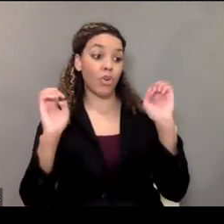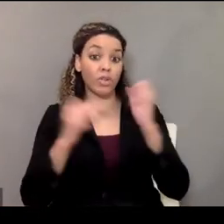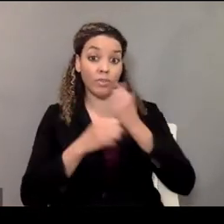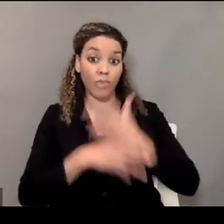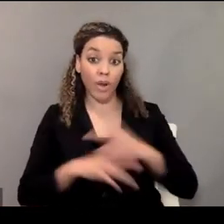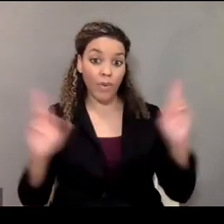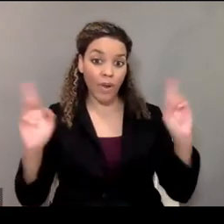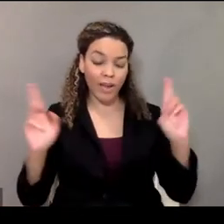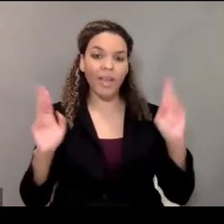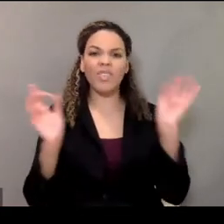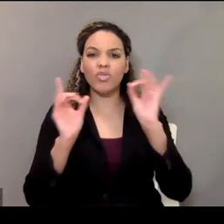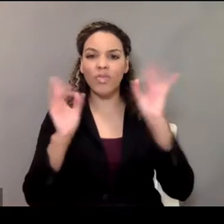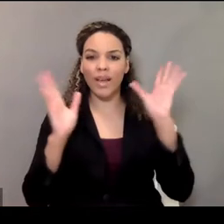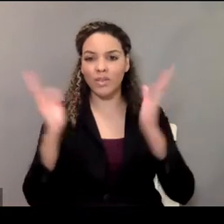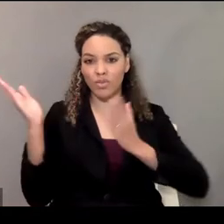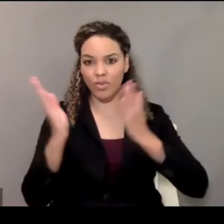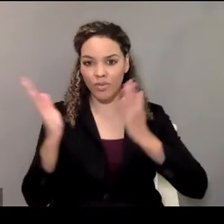and crisis services.